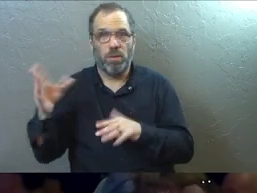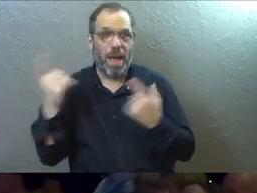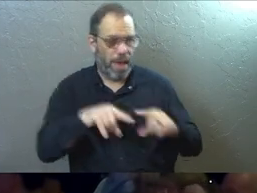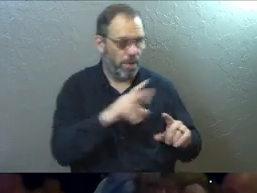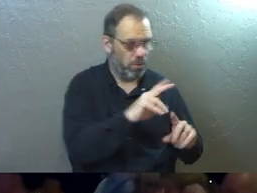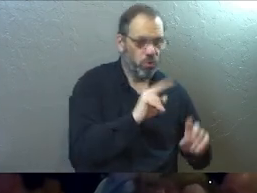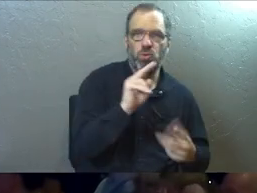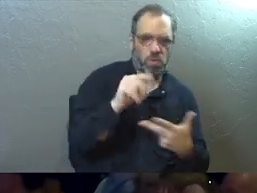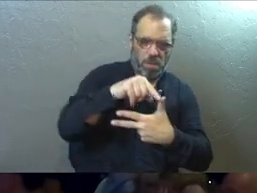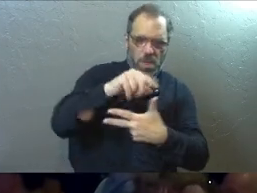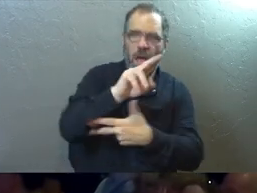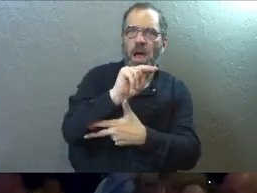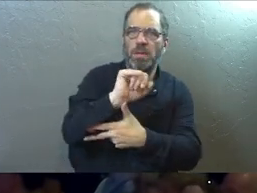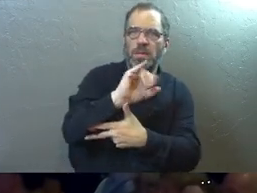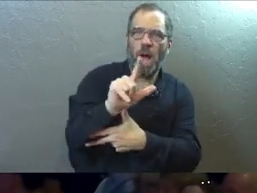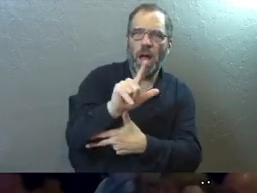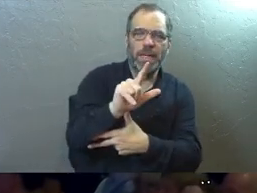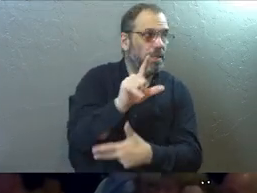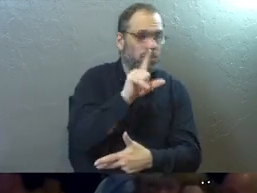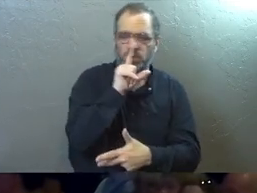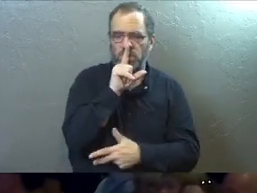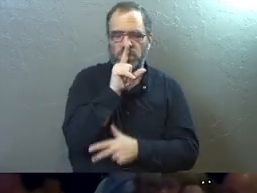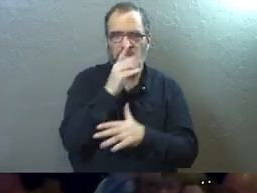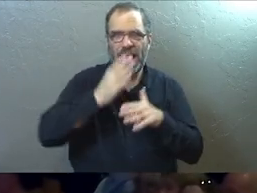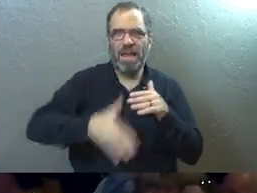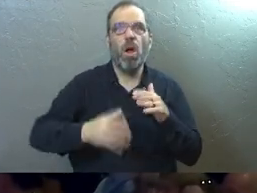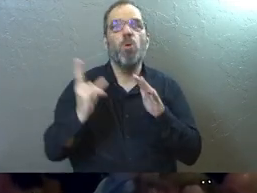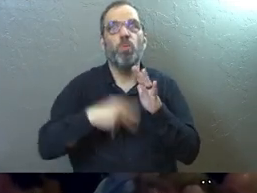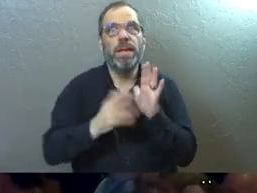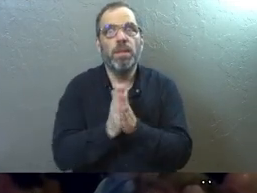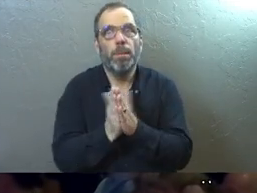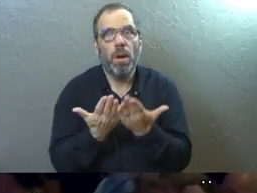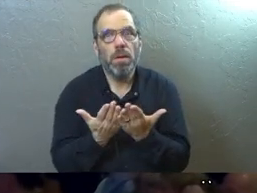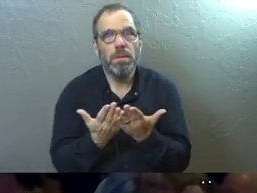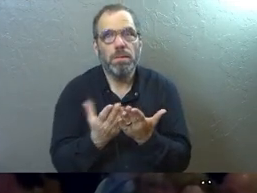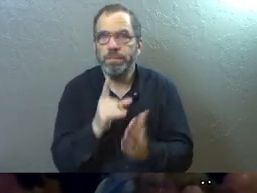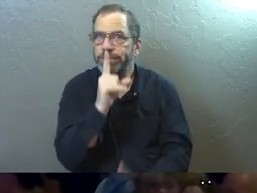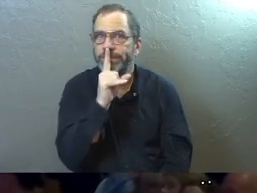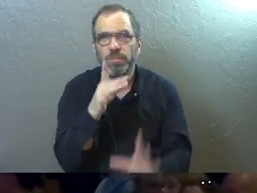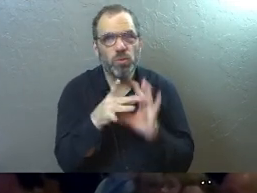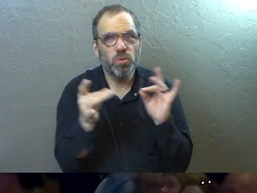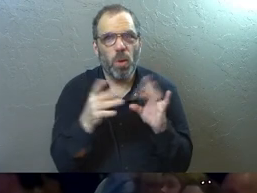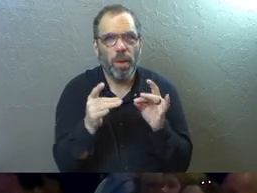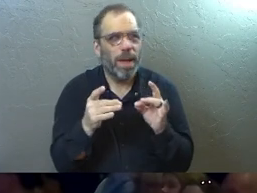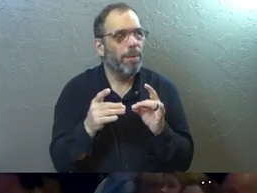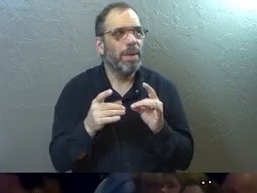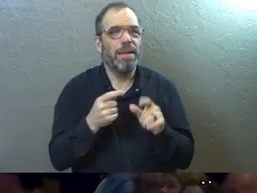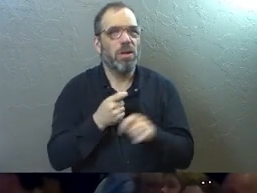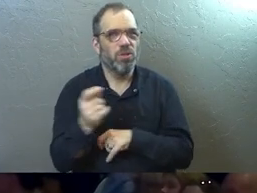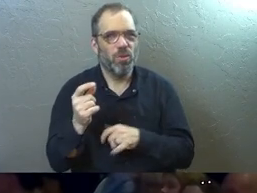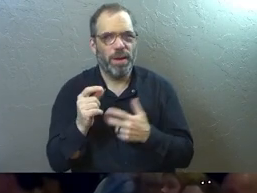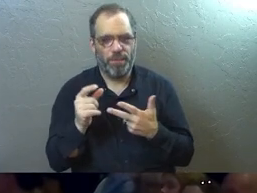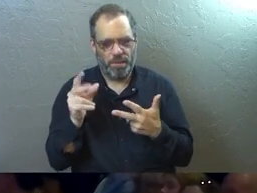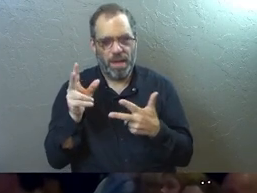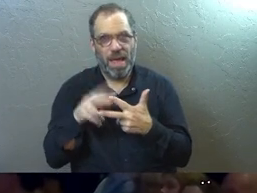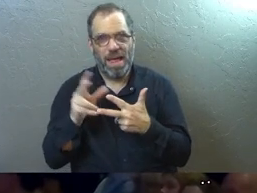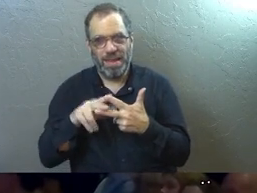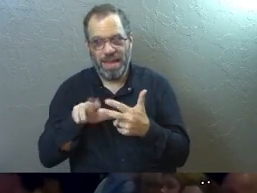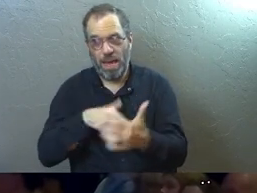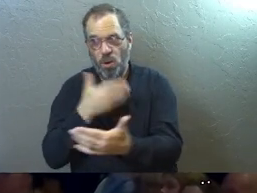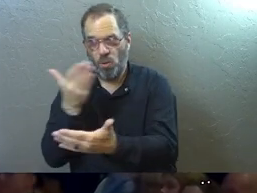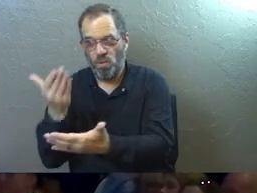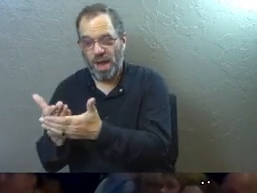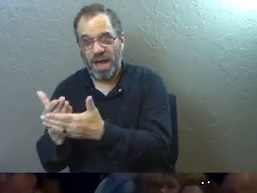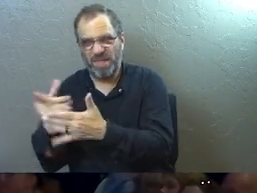happens to Nala. And I don't want to run the ending for you because you should read it. But I'll run this part. They get to the